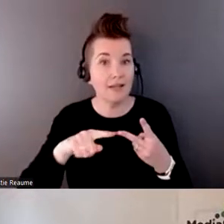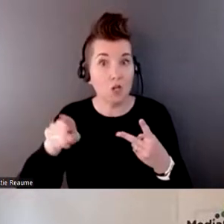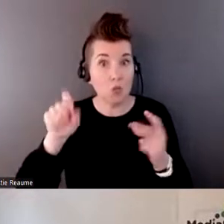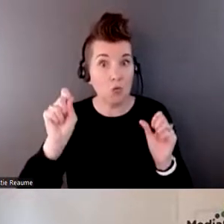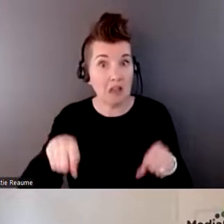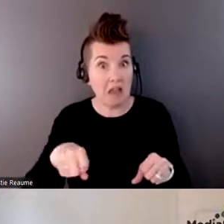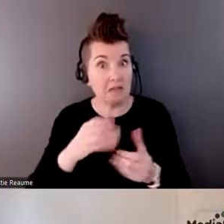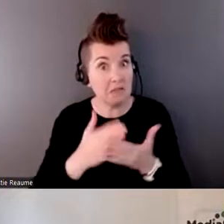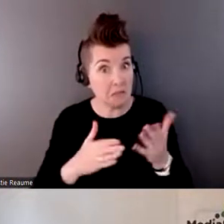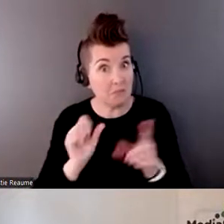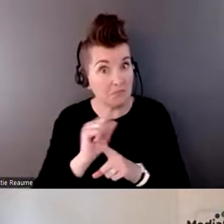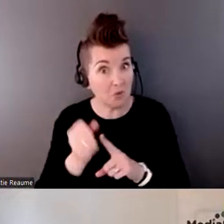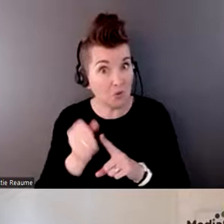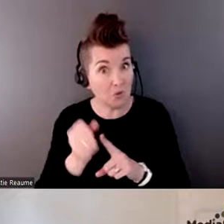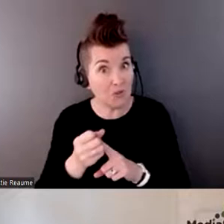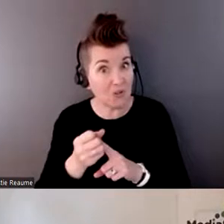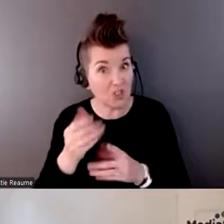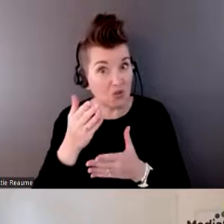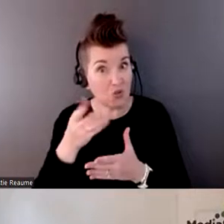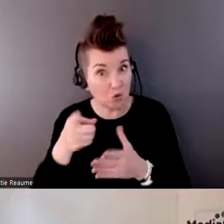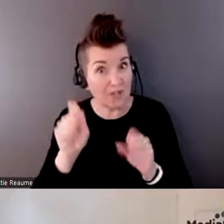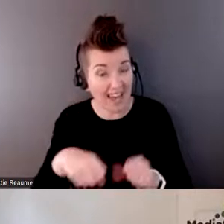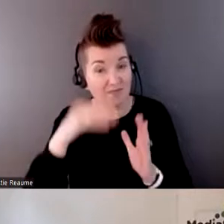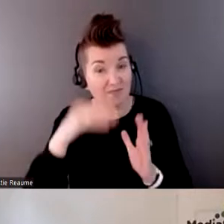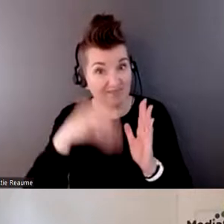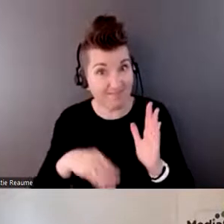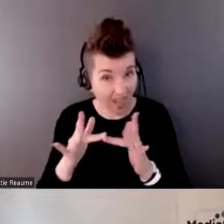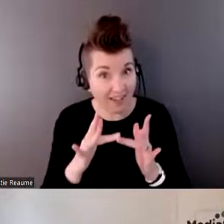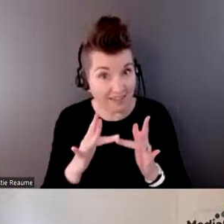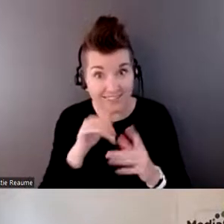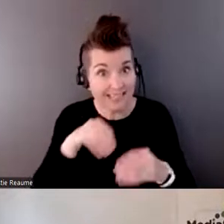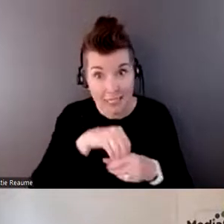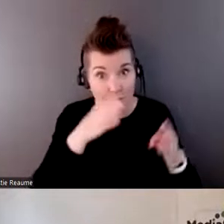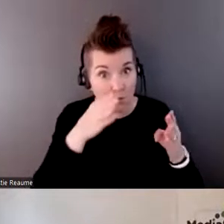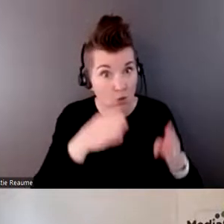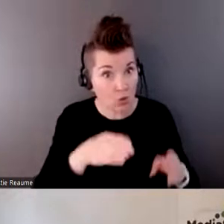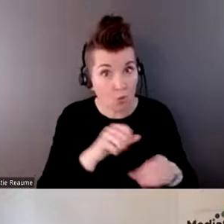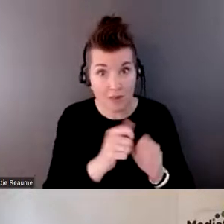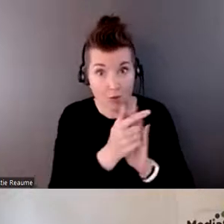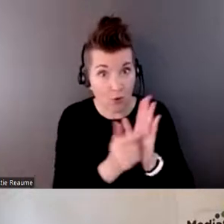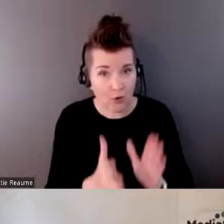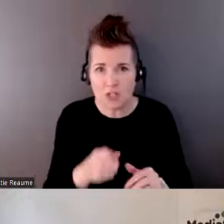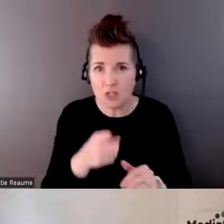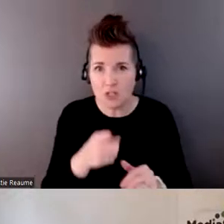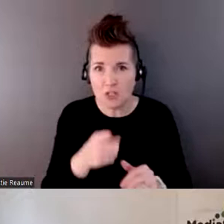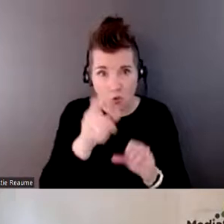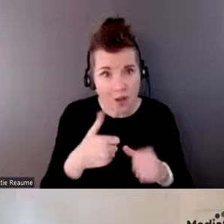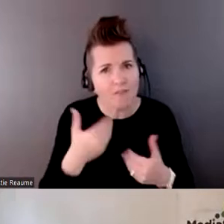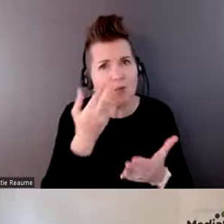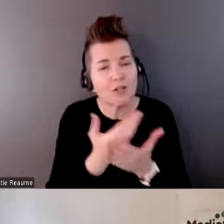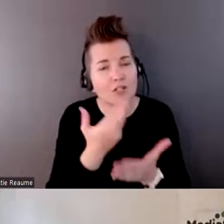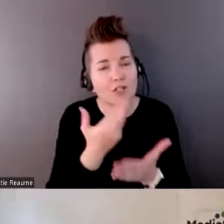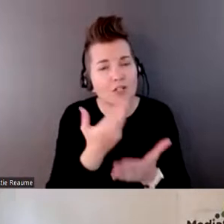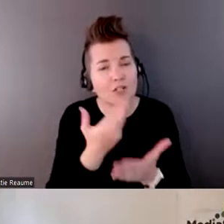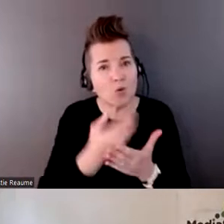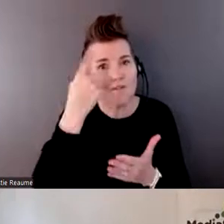cases, in some places. Are you aware of any programs that are available for legal professionals that might want to learn